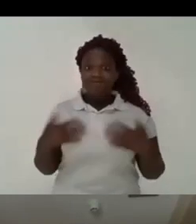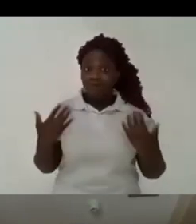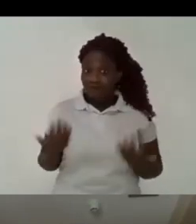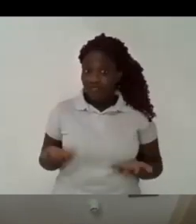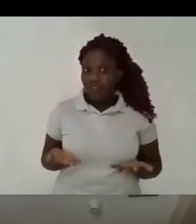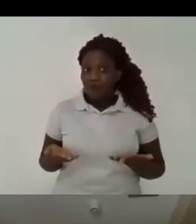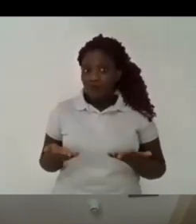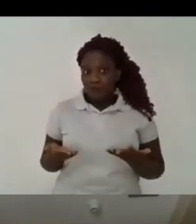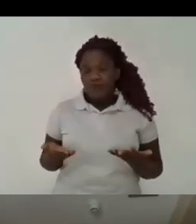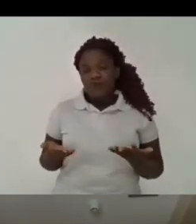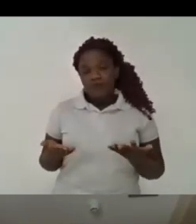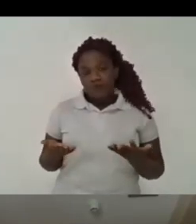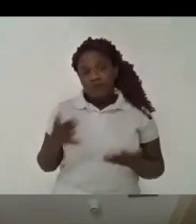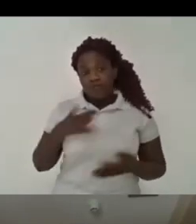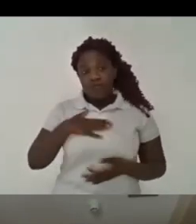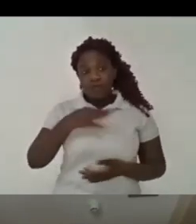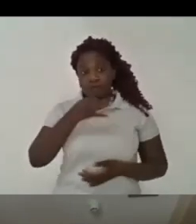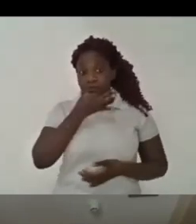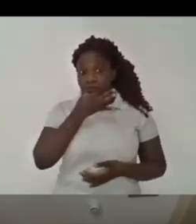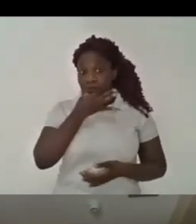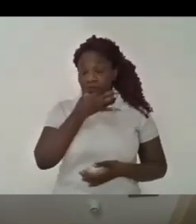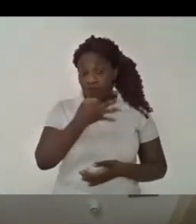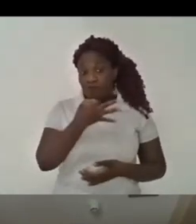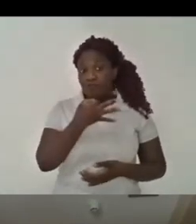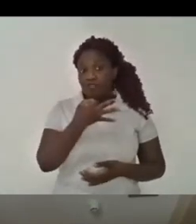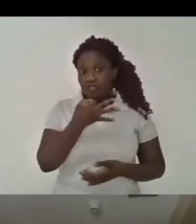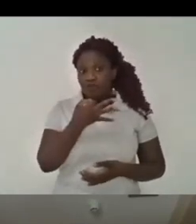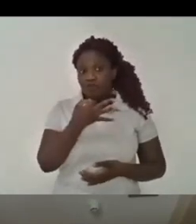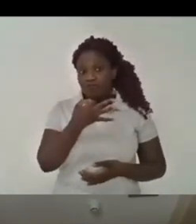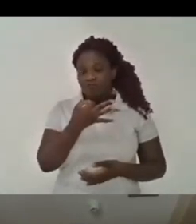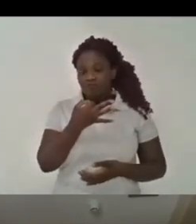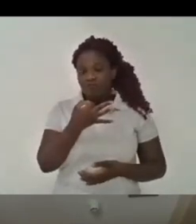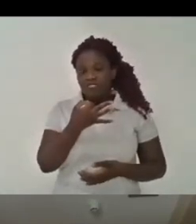university is not important i would say